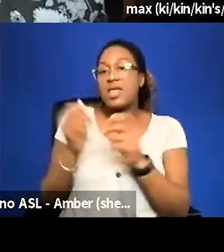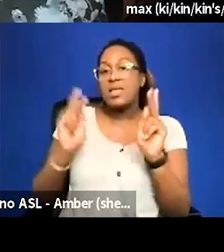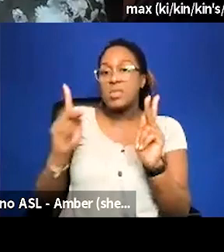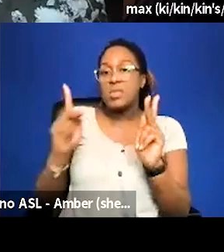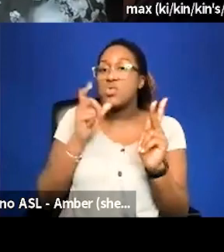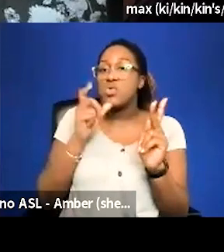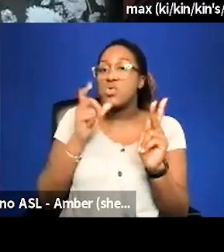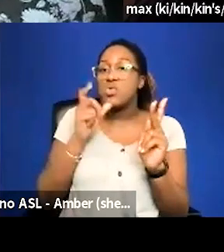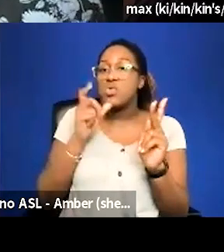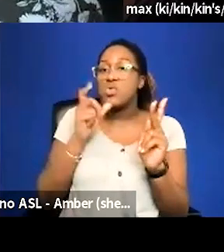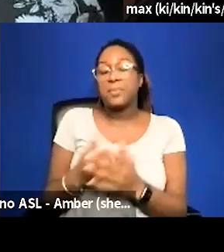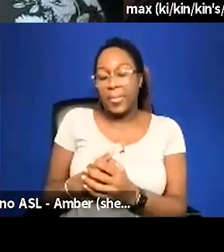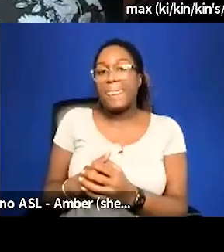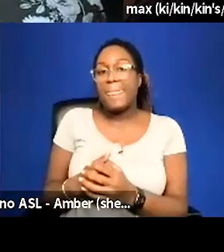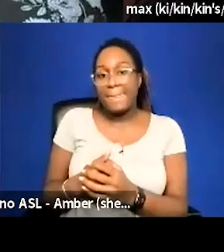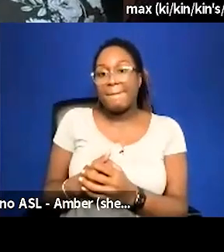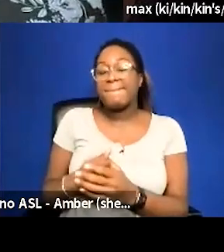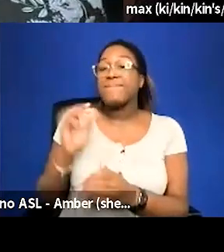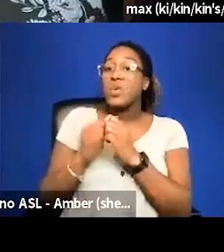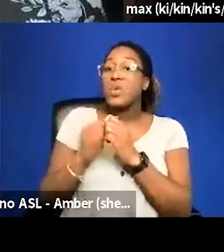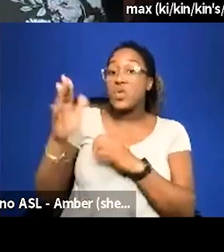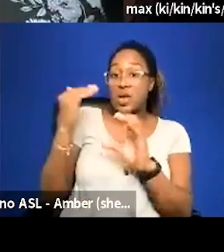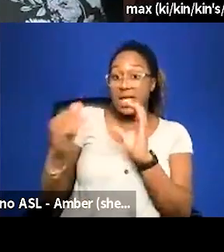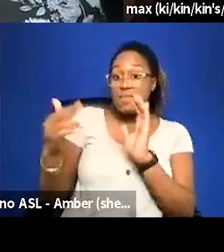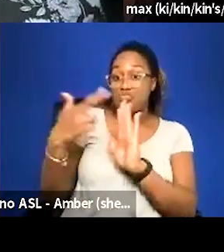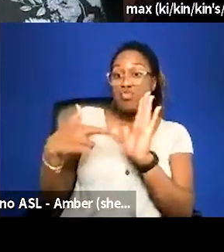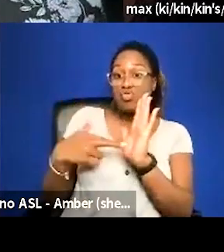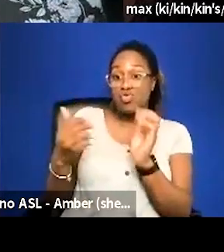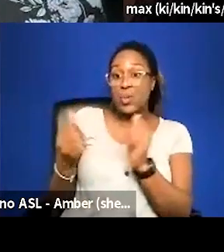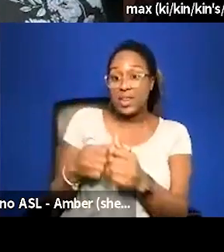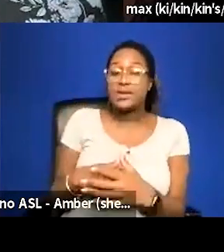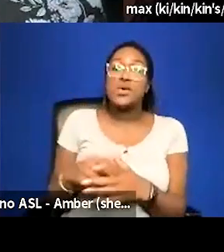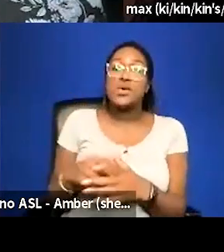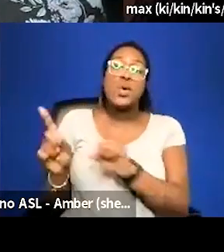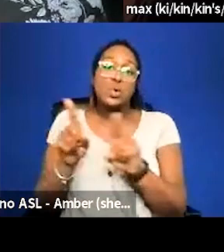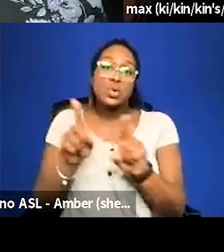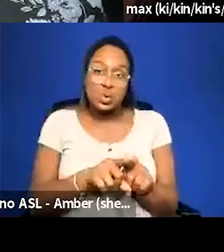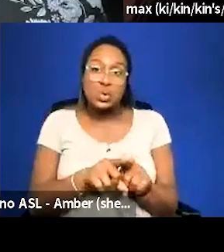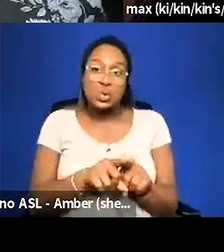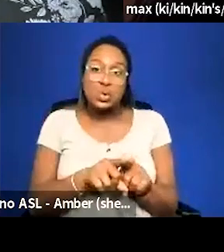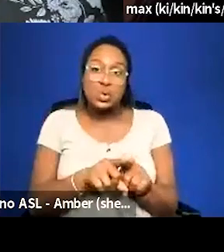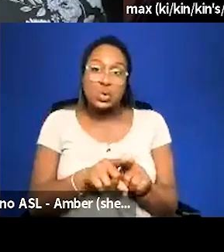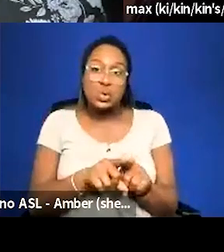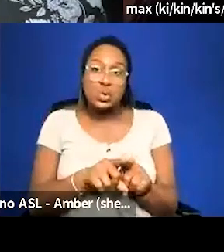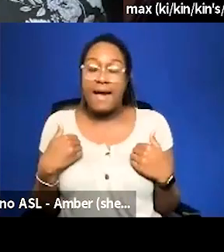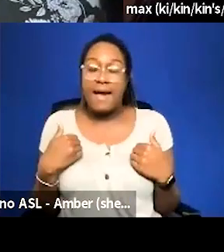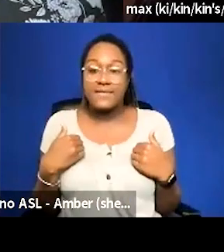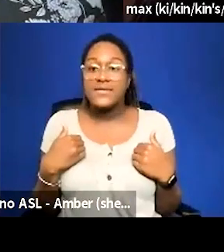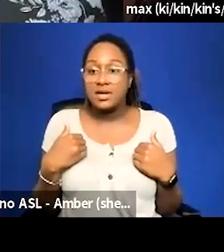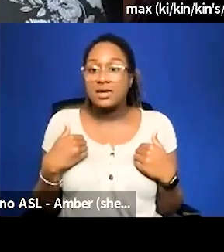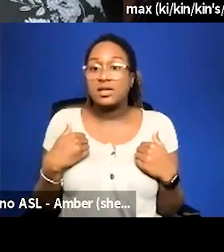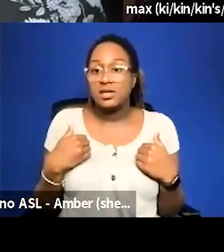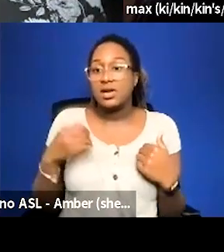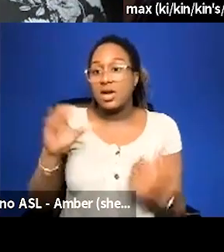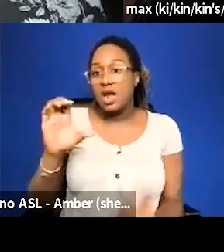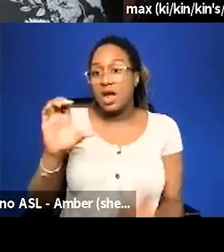um via your emails that you registered with um we also uh did have shiloh george who is here with us in the chat